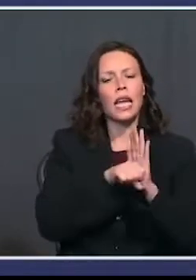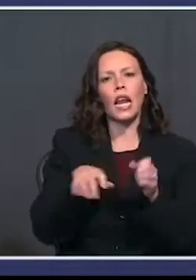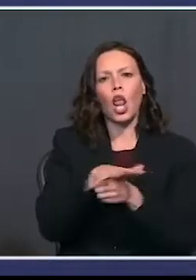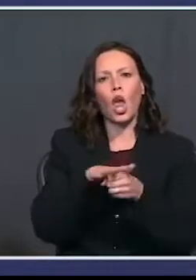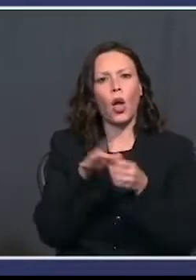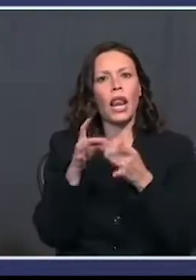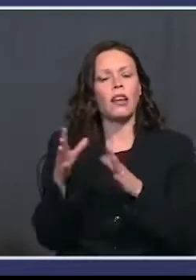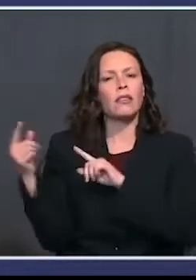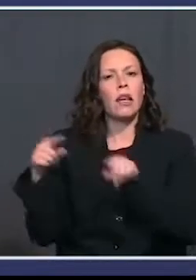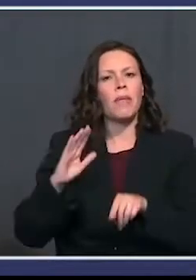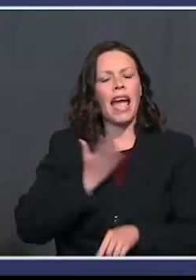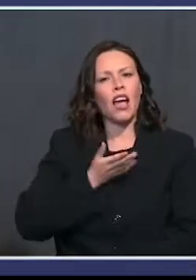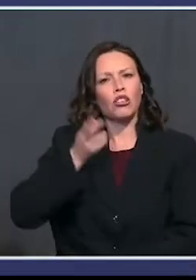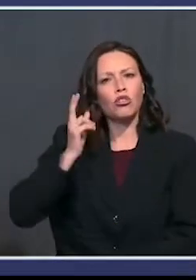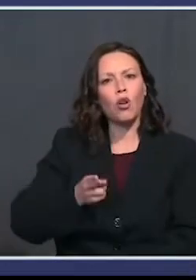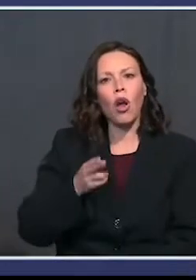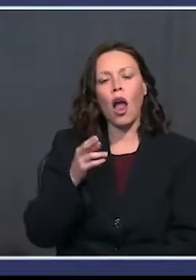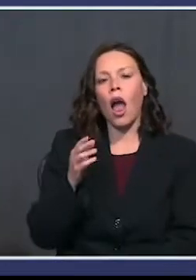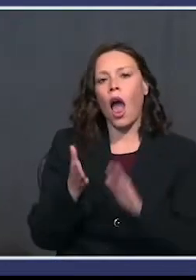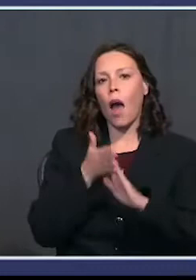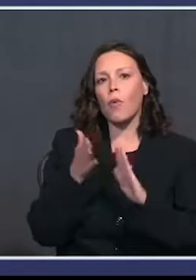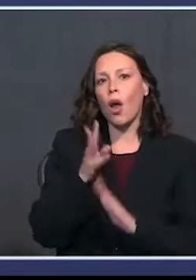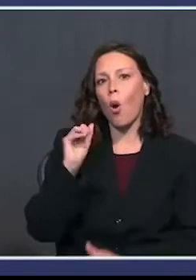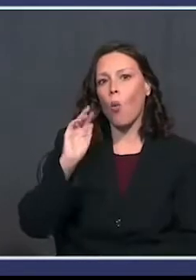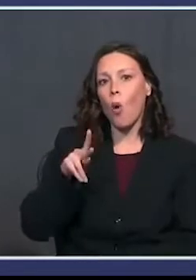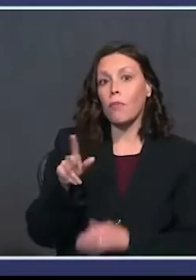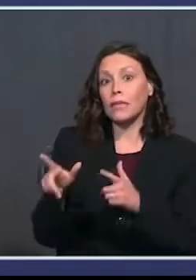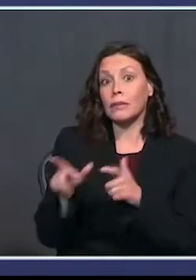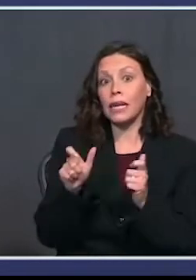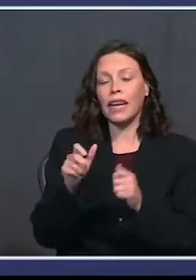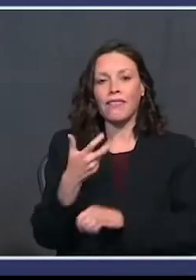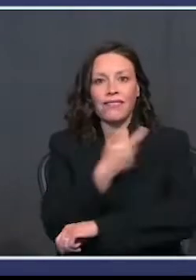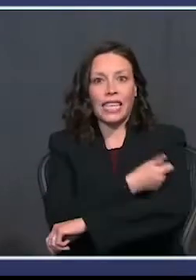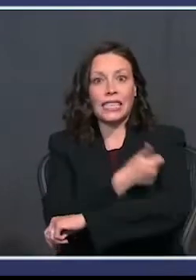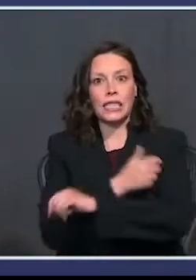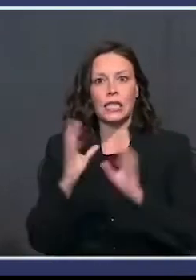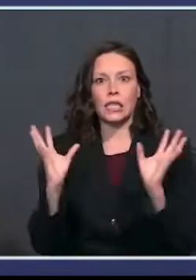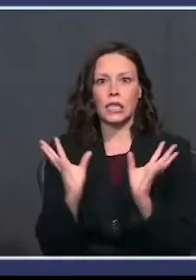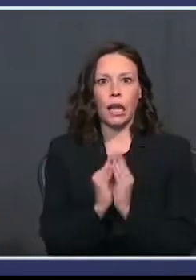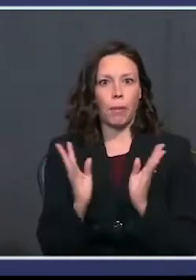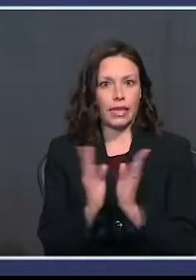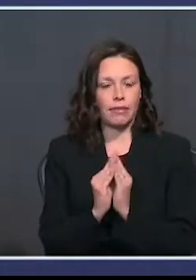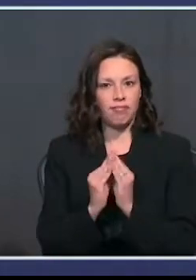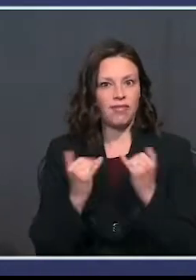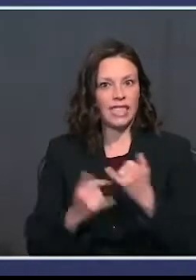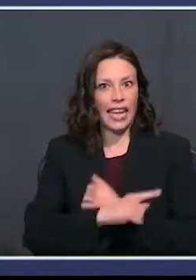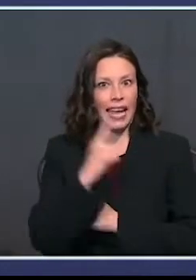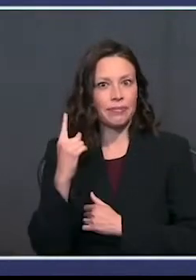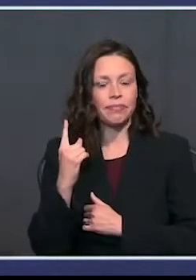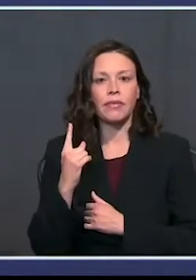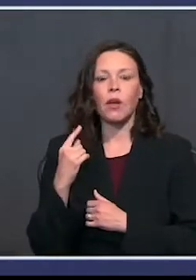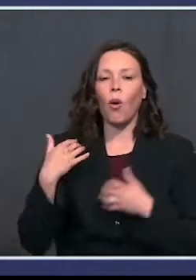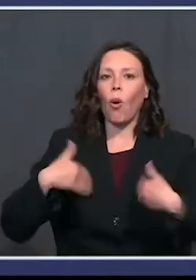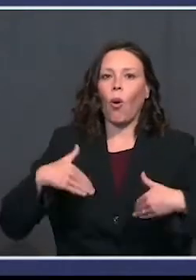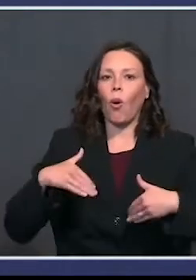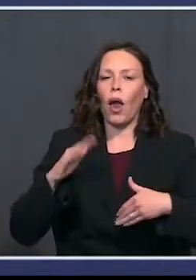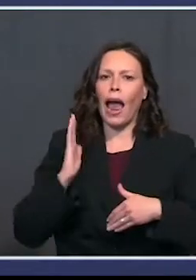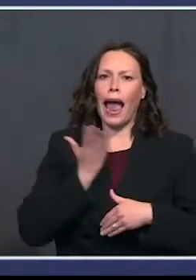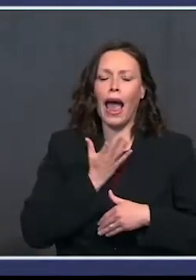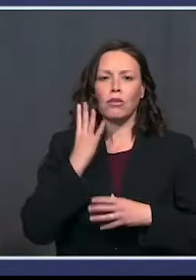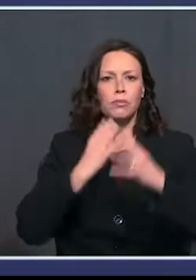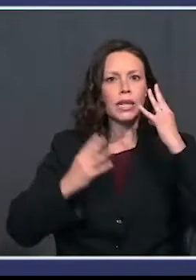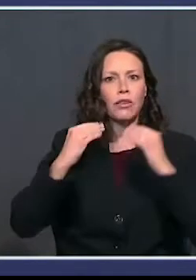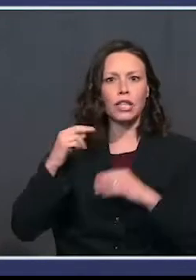leaders to our historic Operation Warp Speed Vaccine Summit. It's been some journey for all of us. It's been an